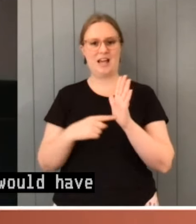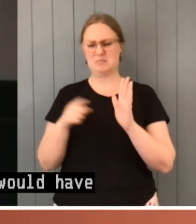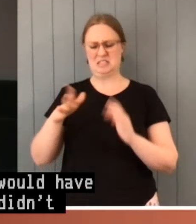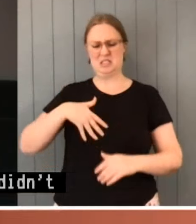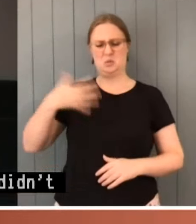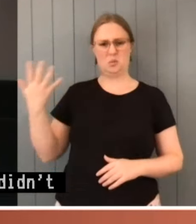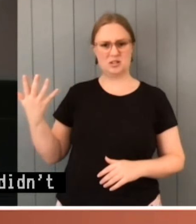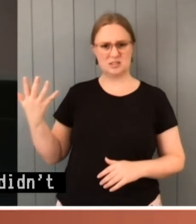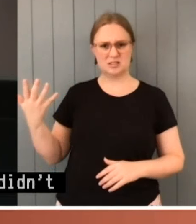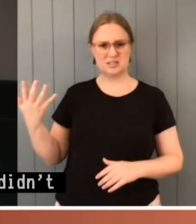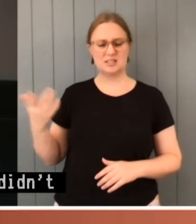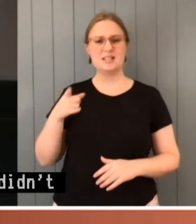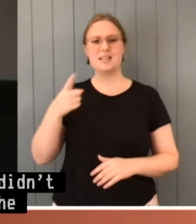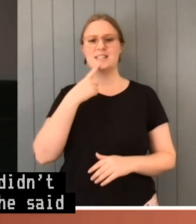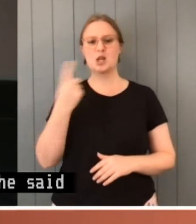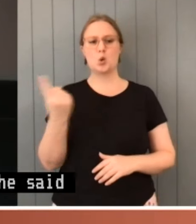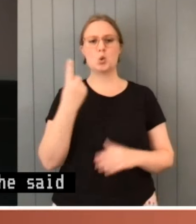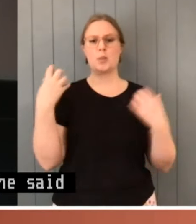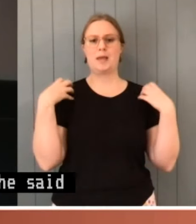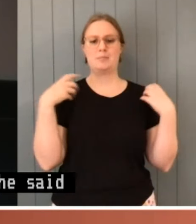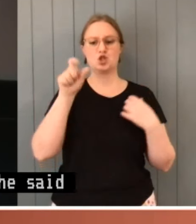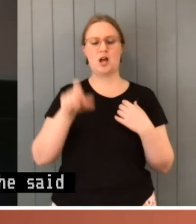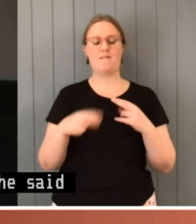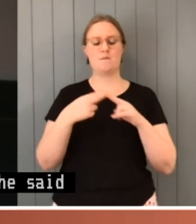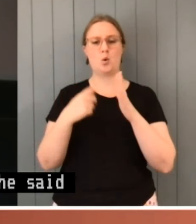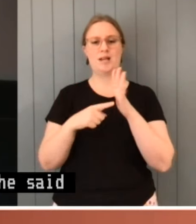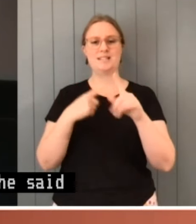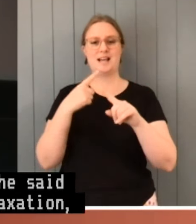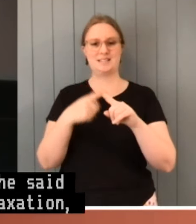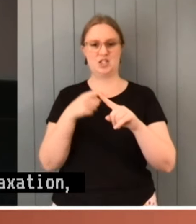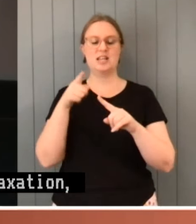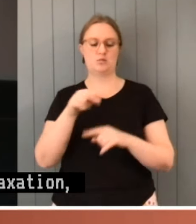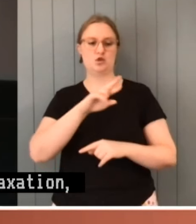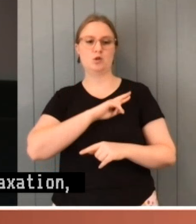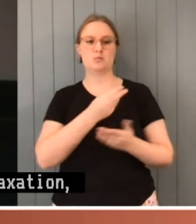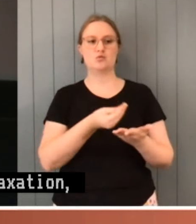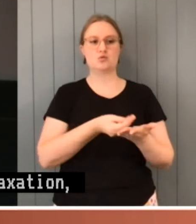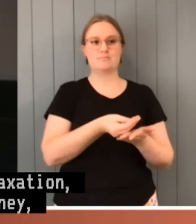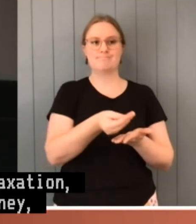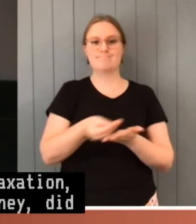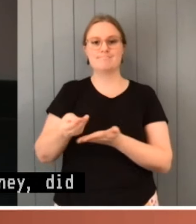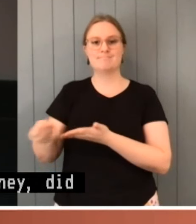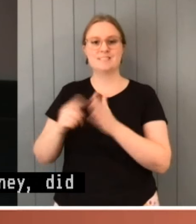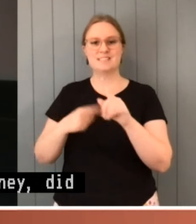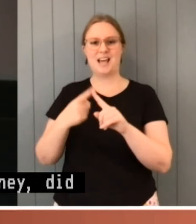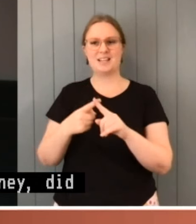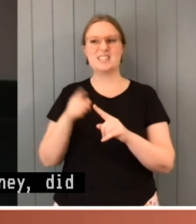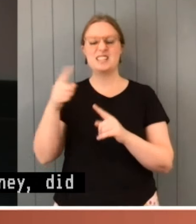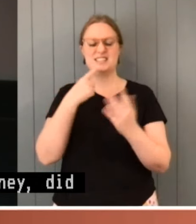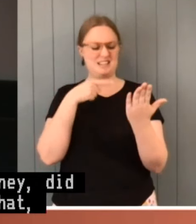Taxation, who was to dole out the money, did not have the power to do that because the legislation was invalid.